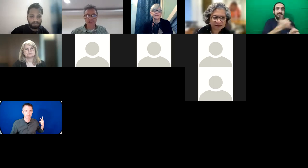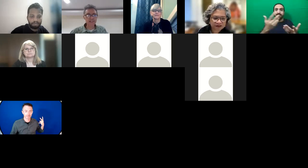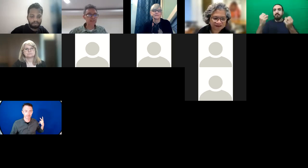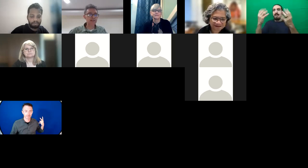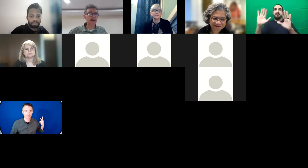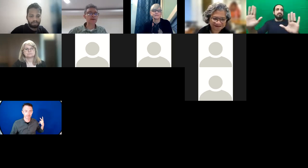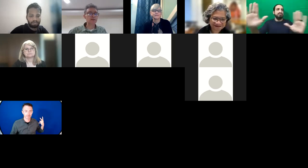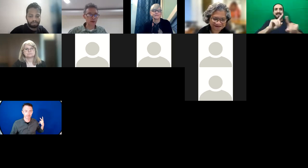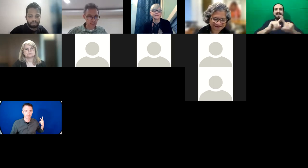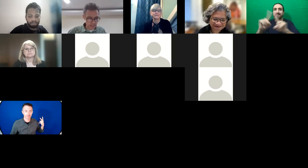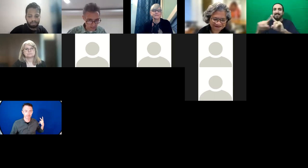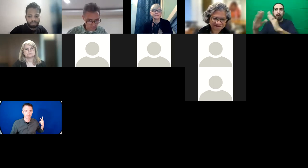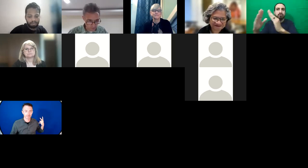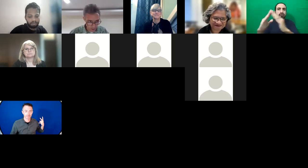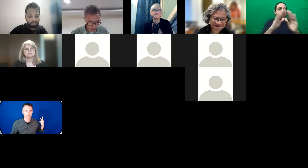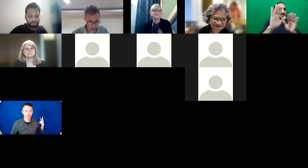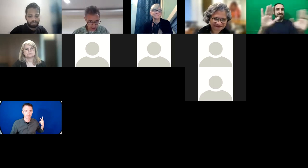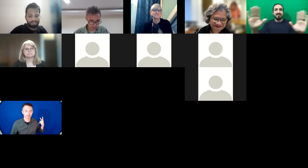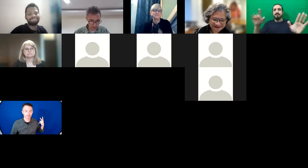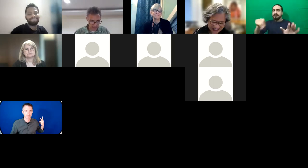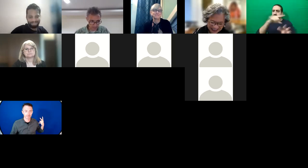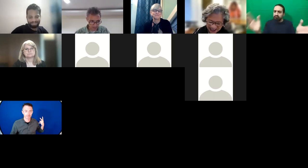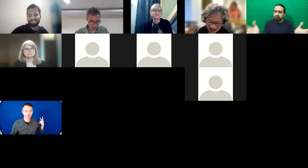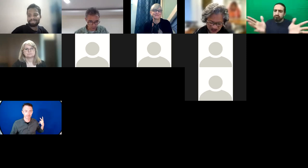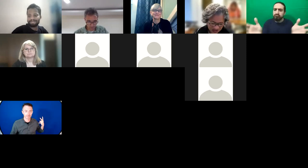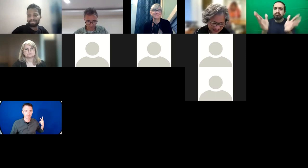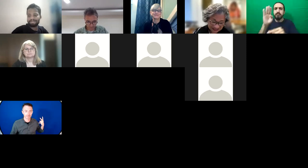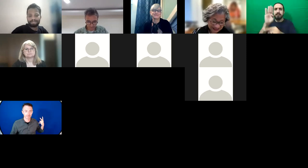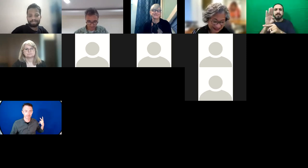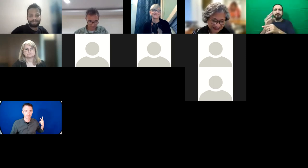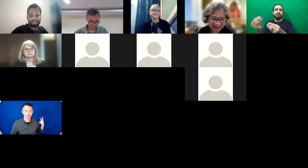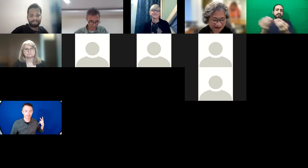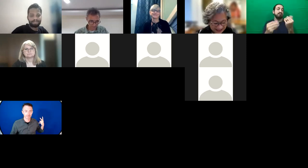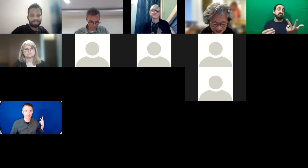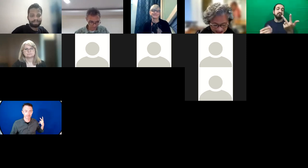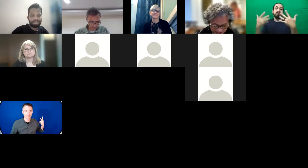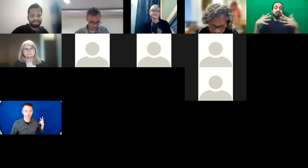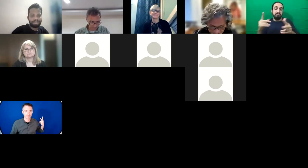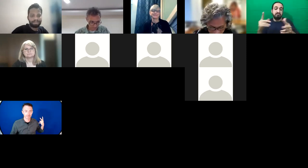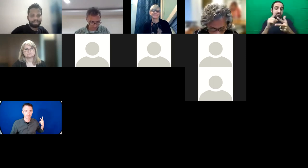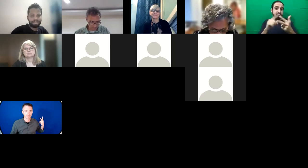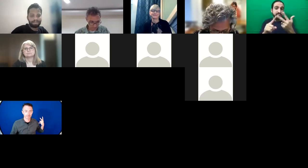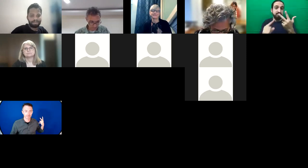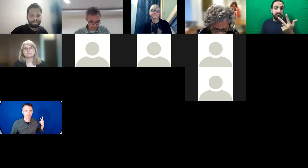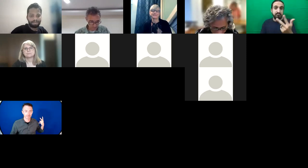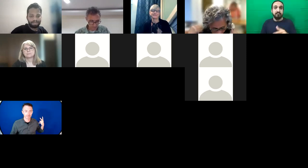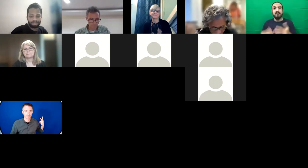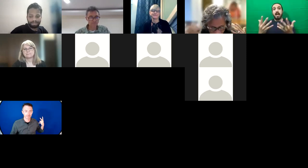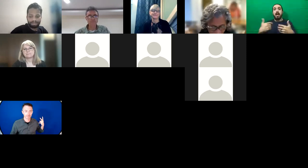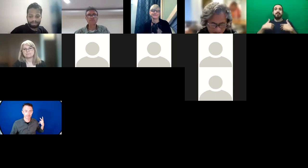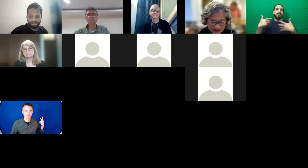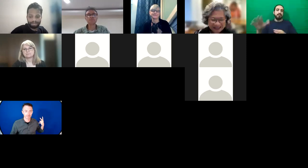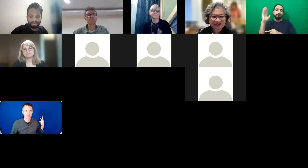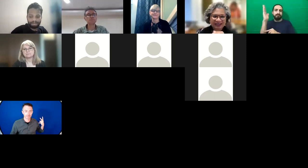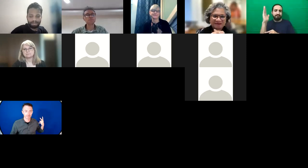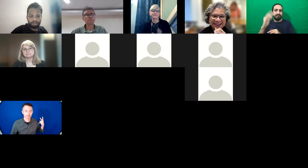are my three messages and thank you very much indeed for the opportunity to present. Thank you. Excellent, excellent messages. know, this notion